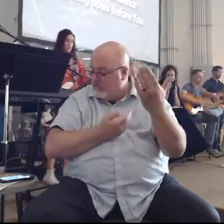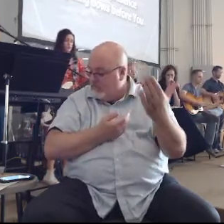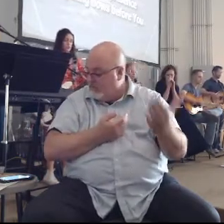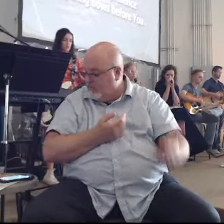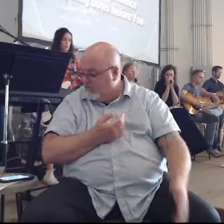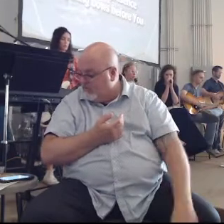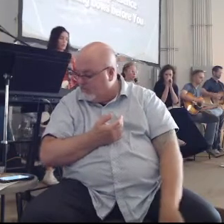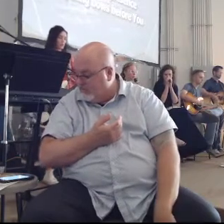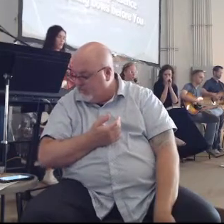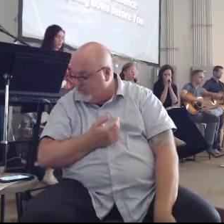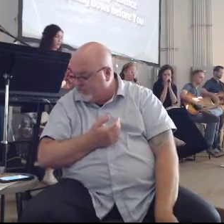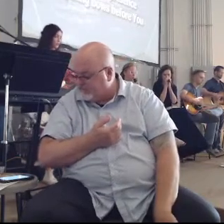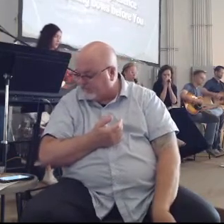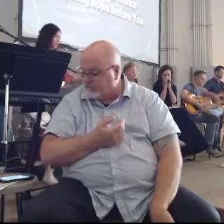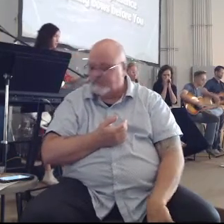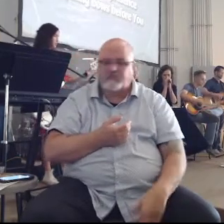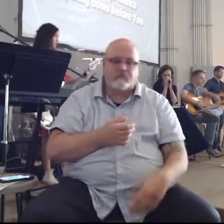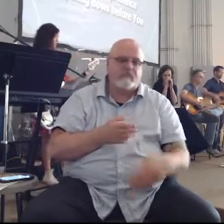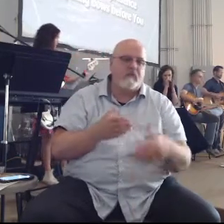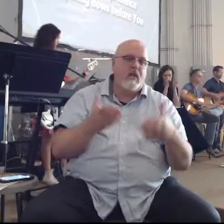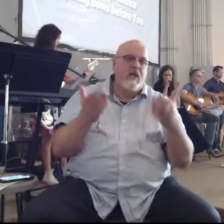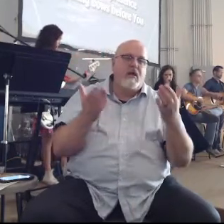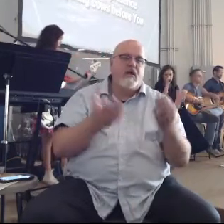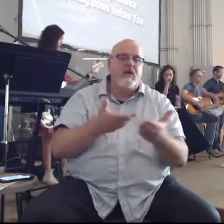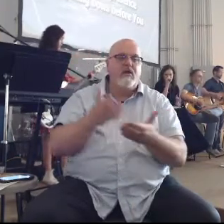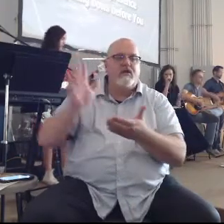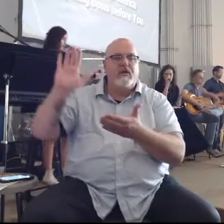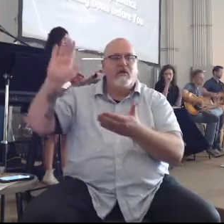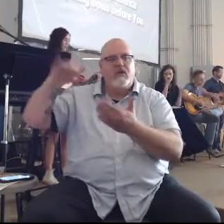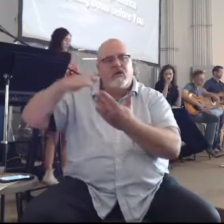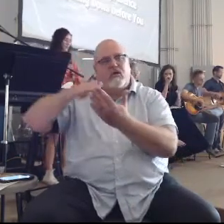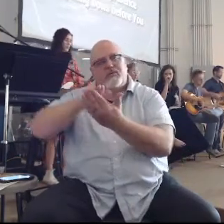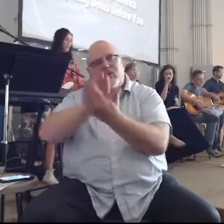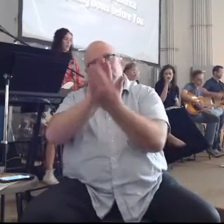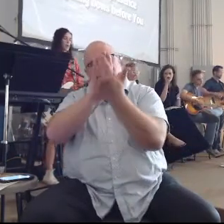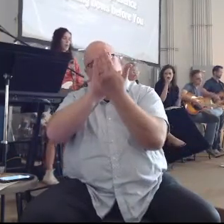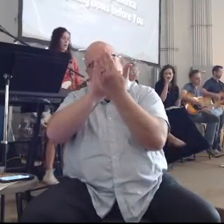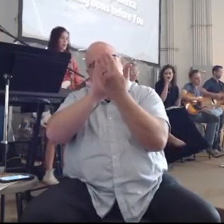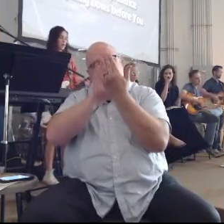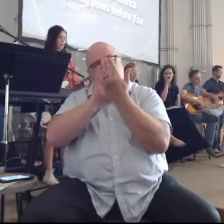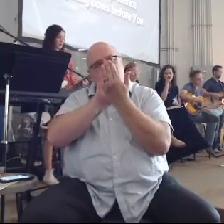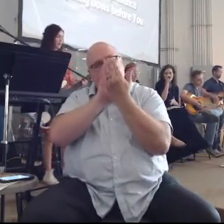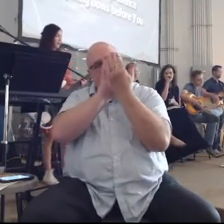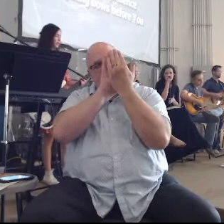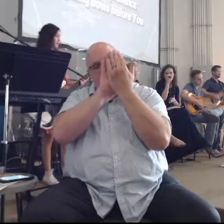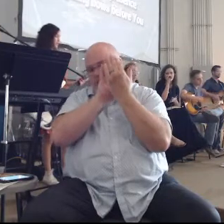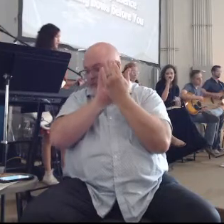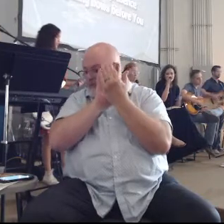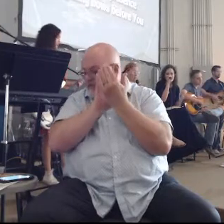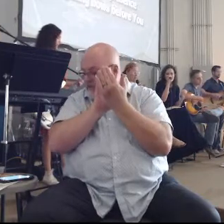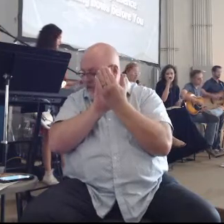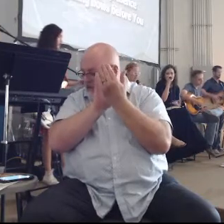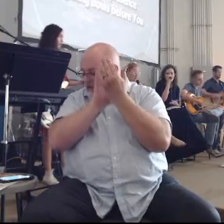new Here in your presence